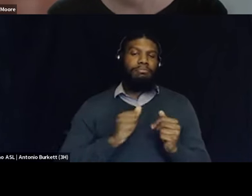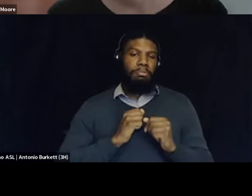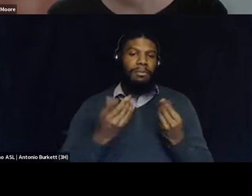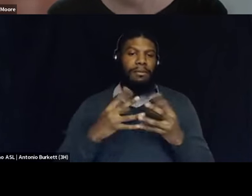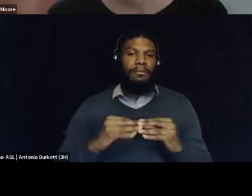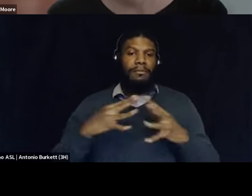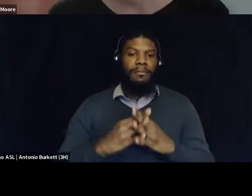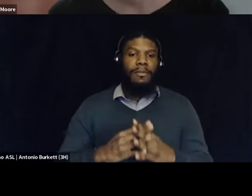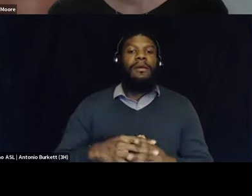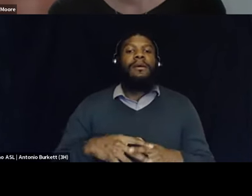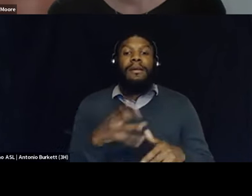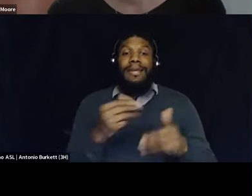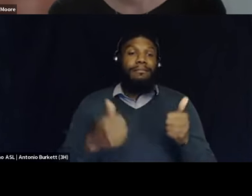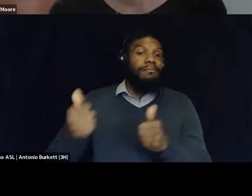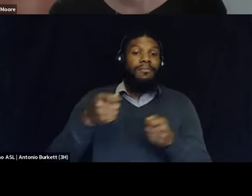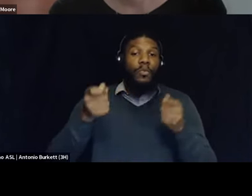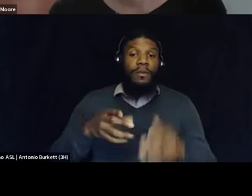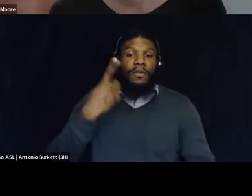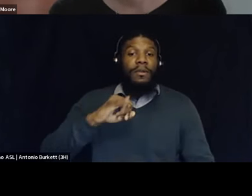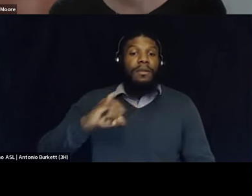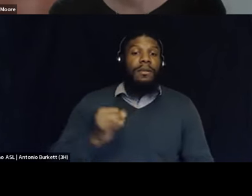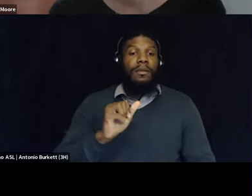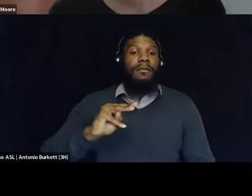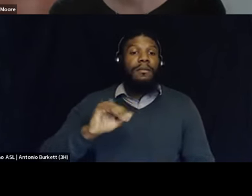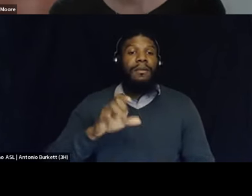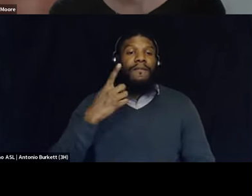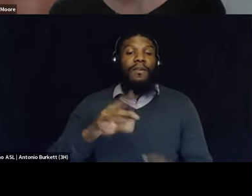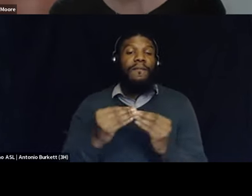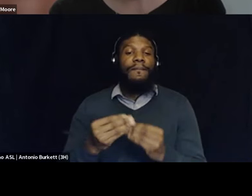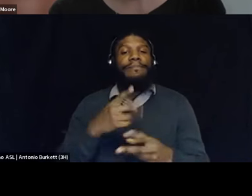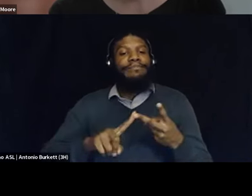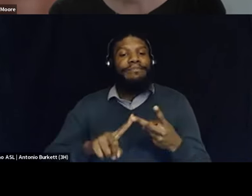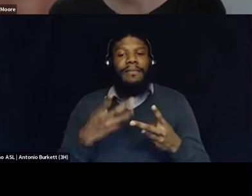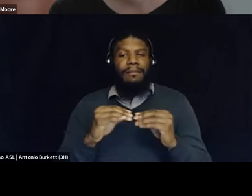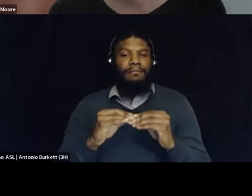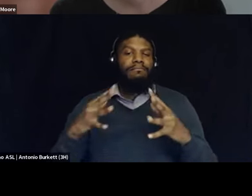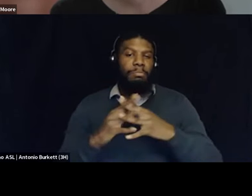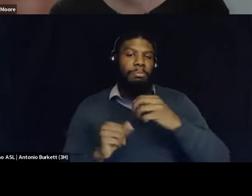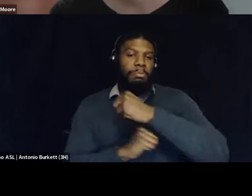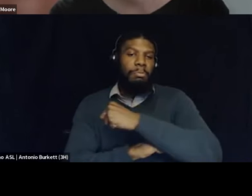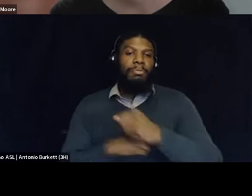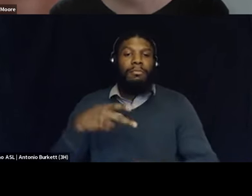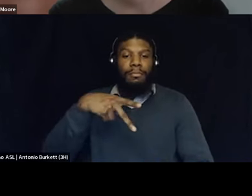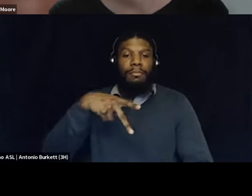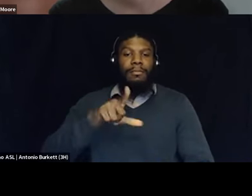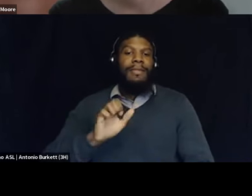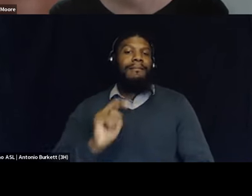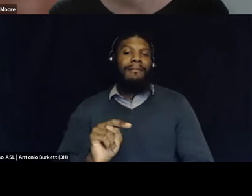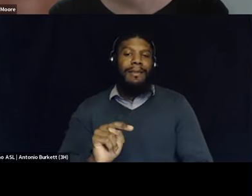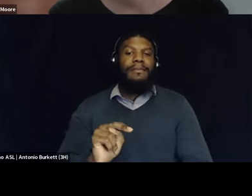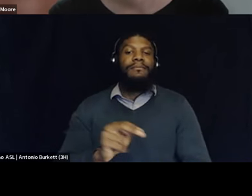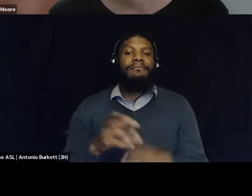families, and I am also the founder of PLAN, Parent Legislative Action Network, which is a coalition